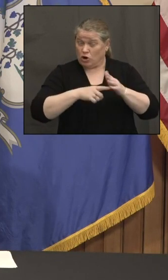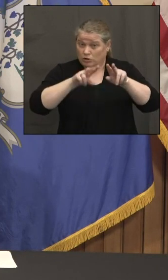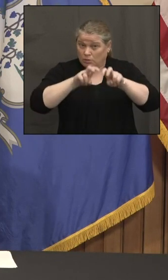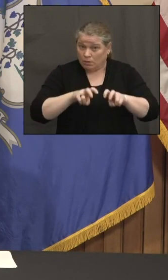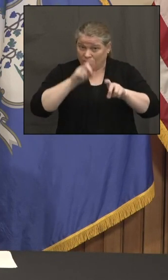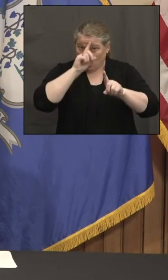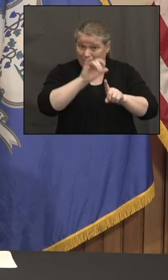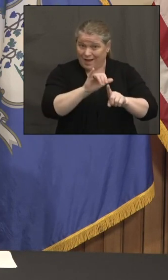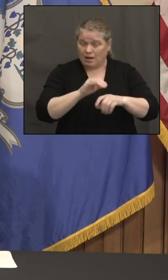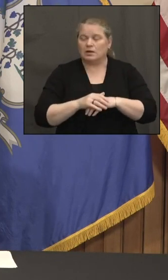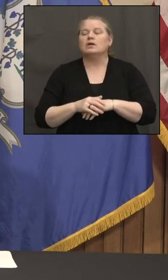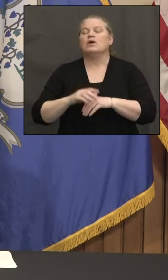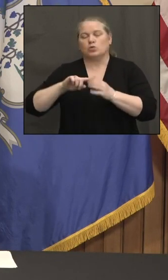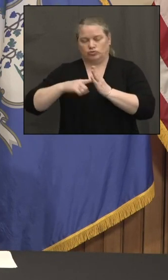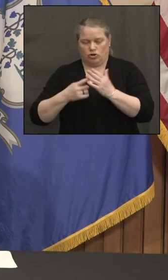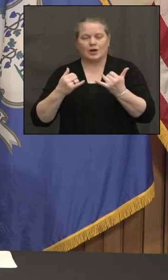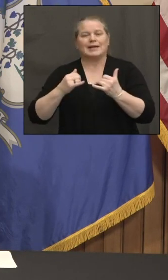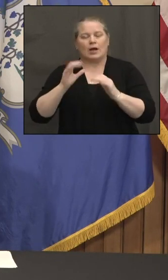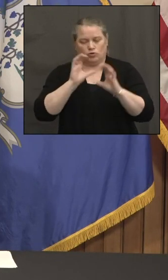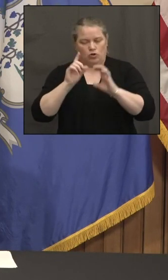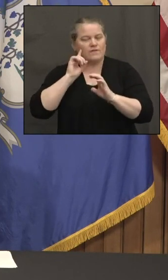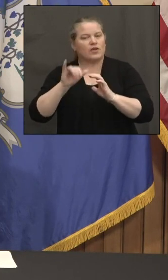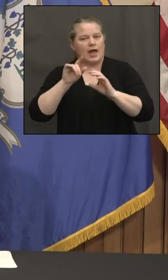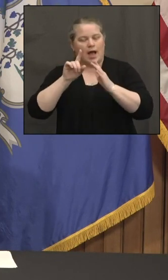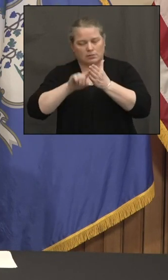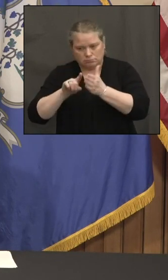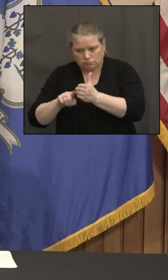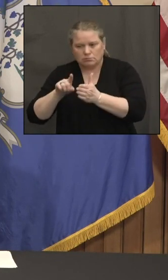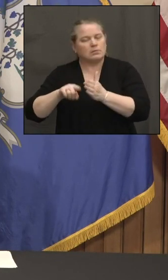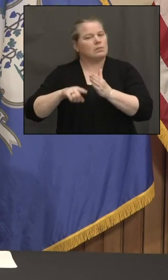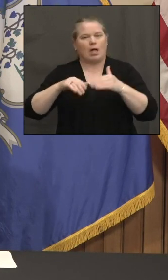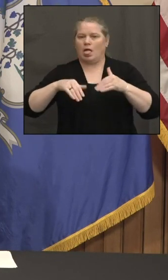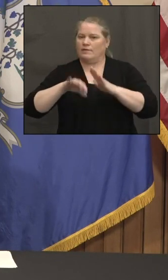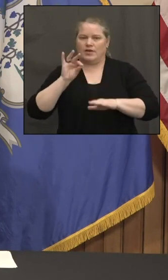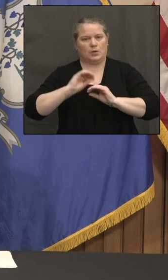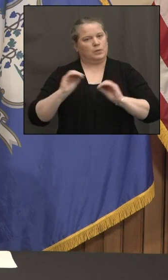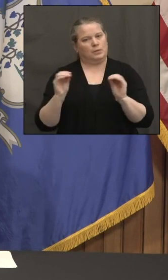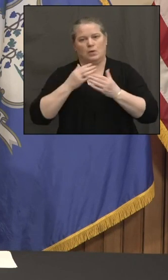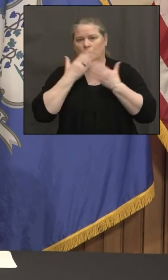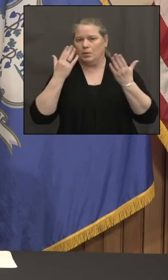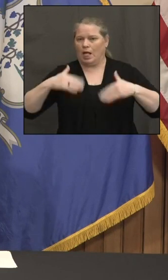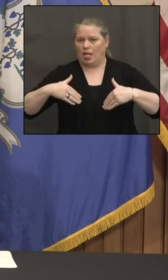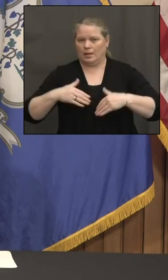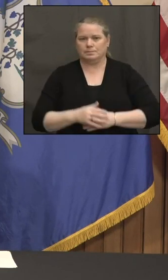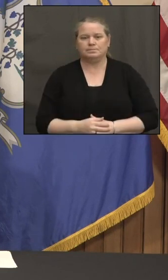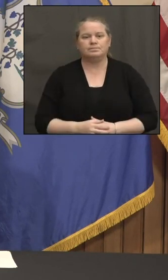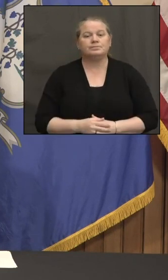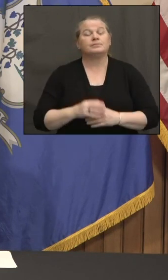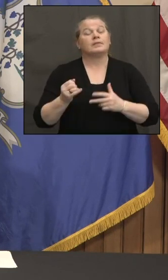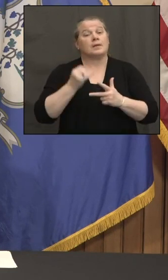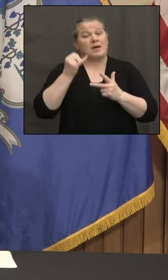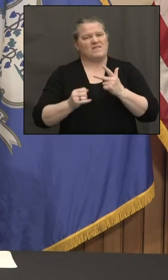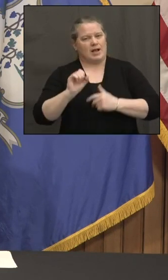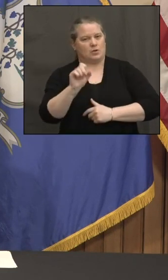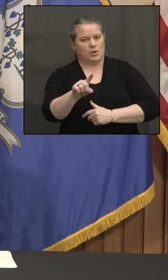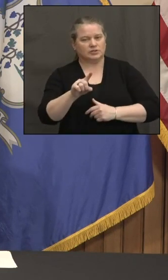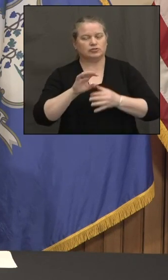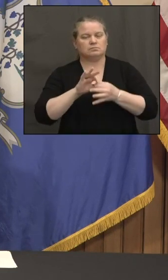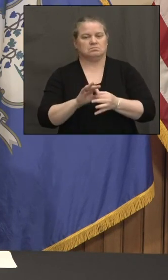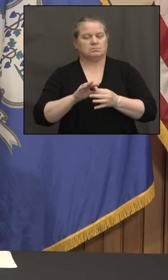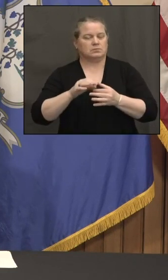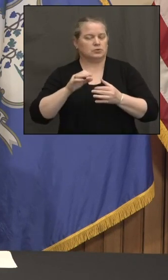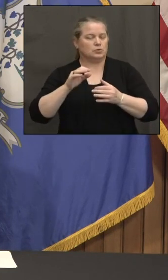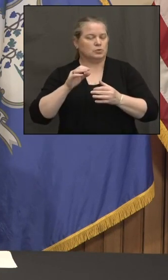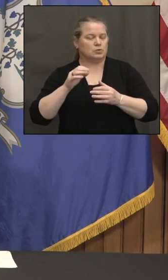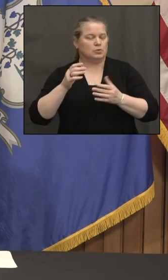and we don't have any cases identified at this point. All right. And my final question, this one will be about sports wagering. You know, we have the